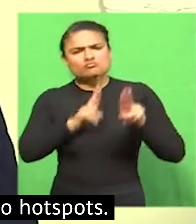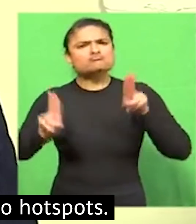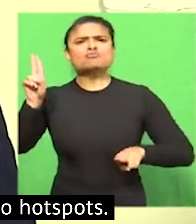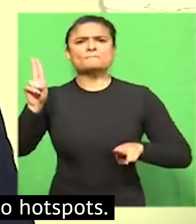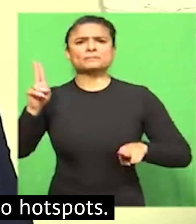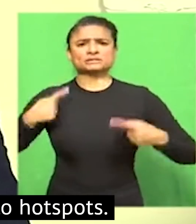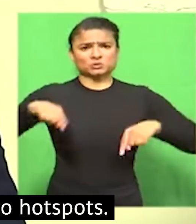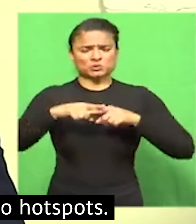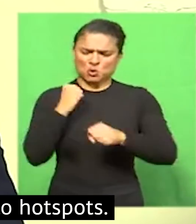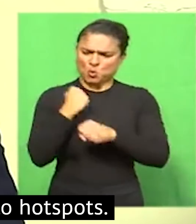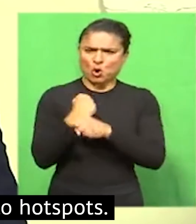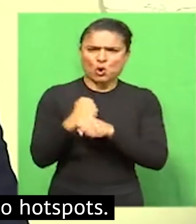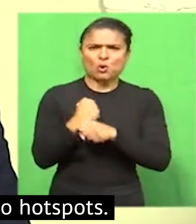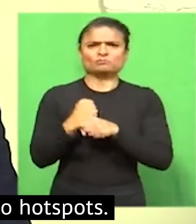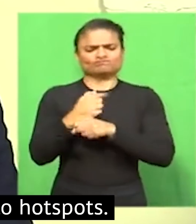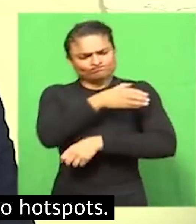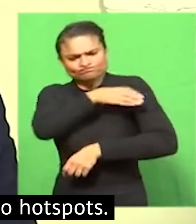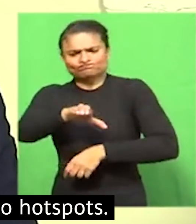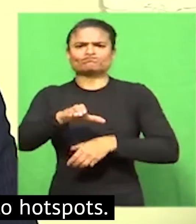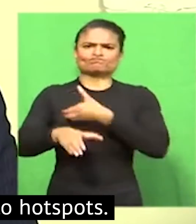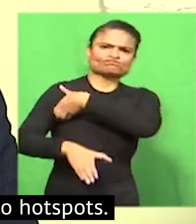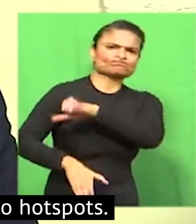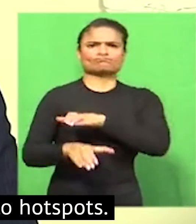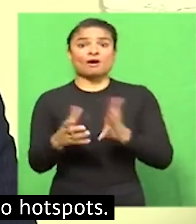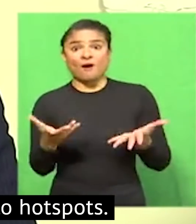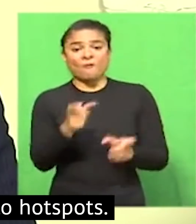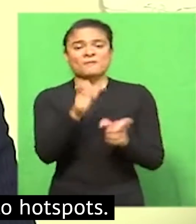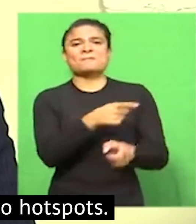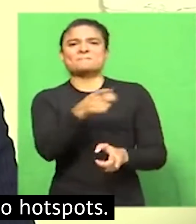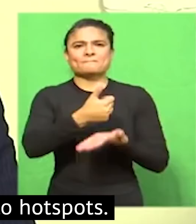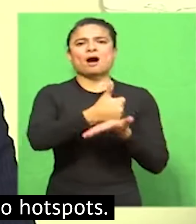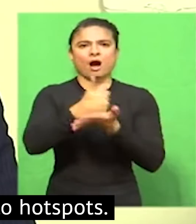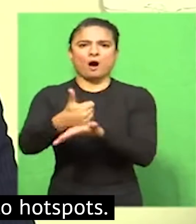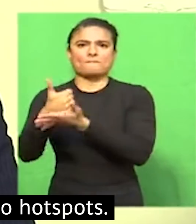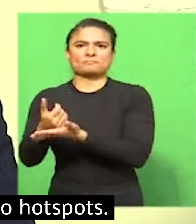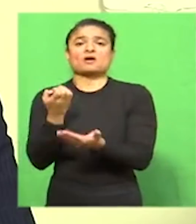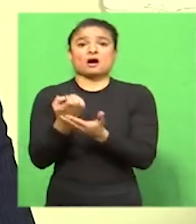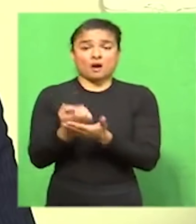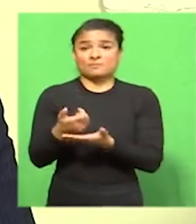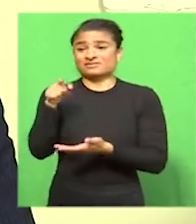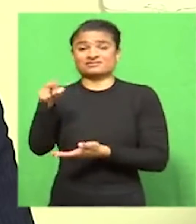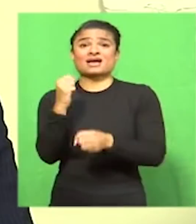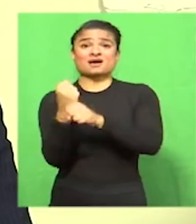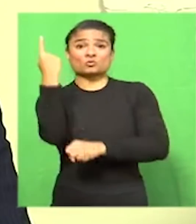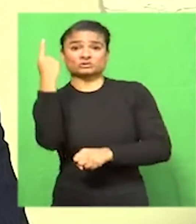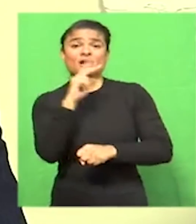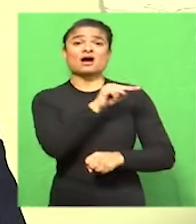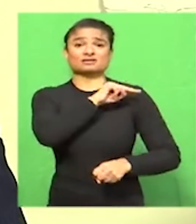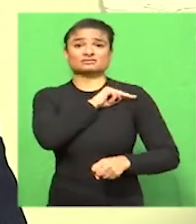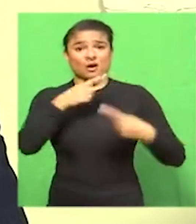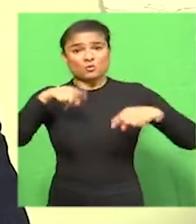that order and stability are maintained, particularly in KwaZulu-Natal and Gauteng, we have increased the deployment